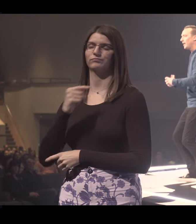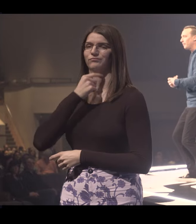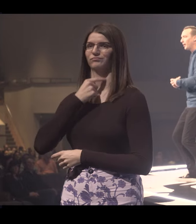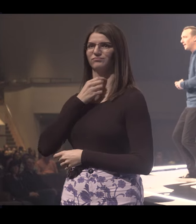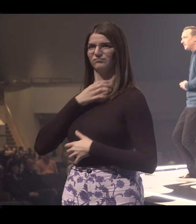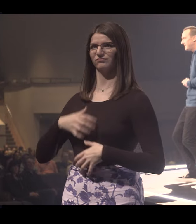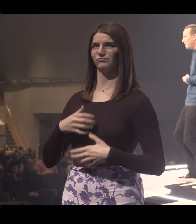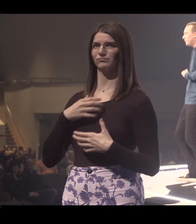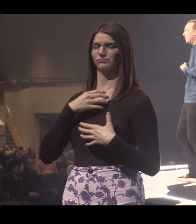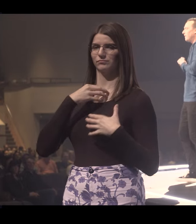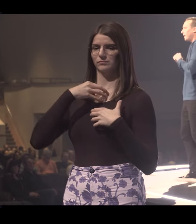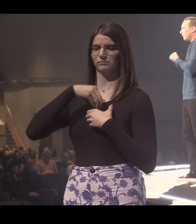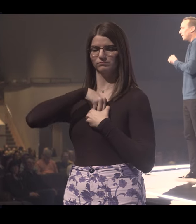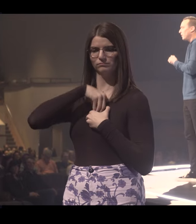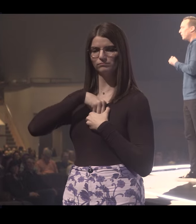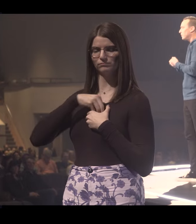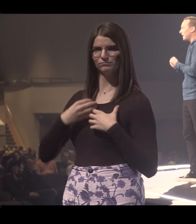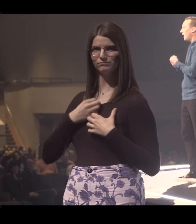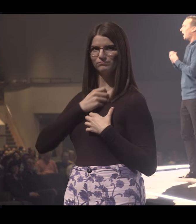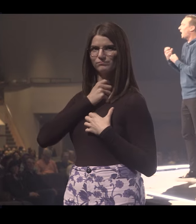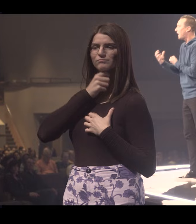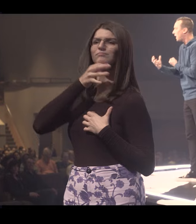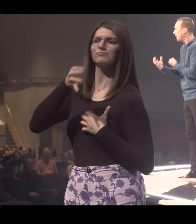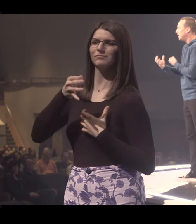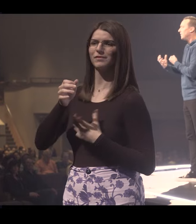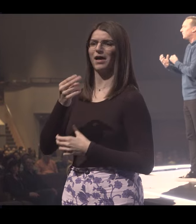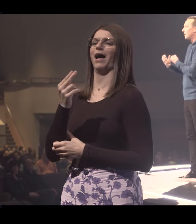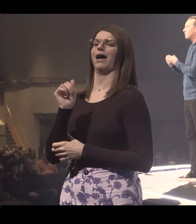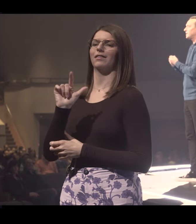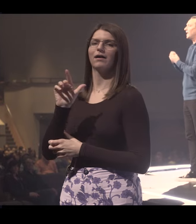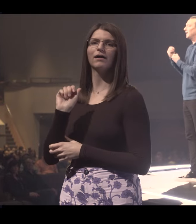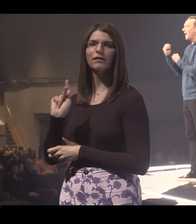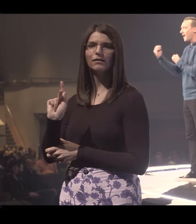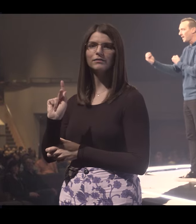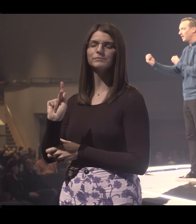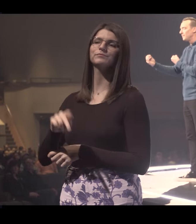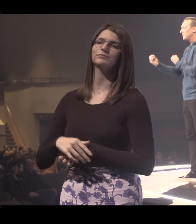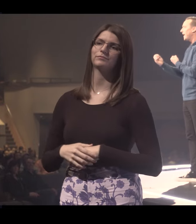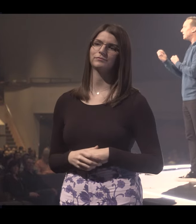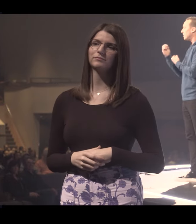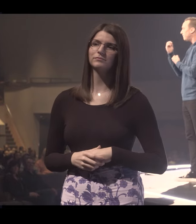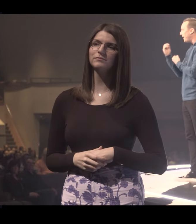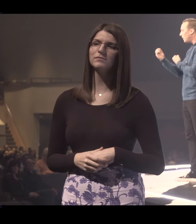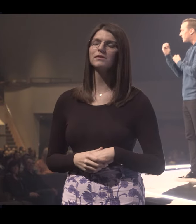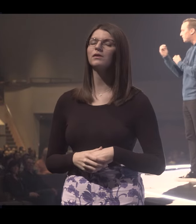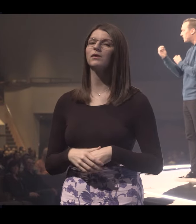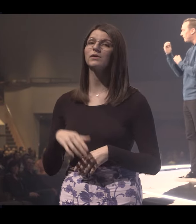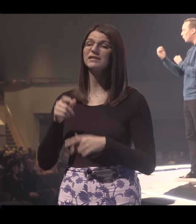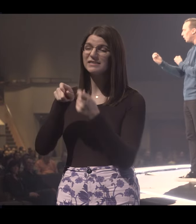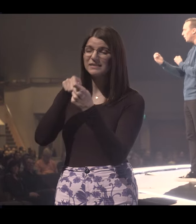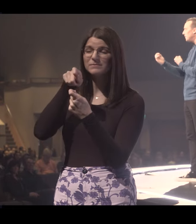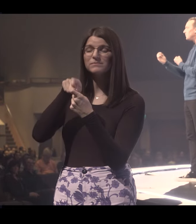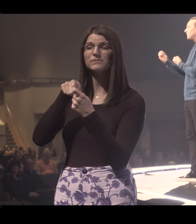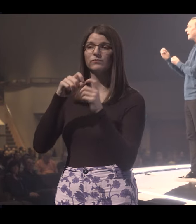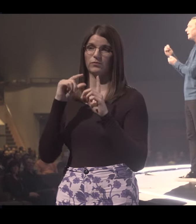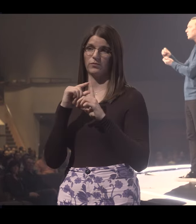Because when, in Hebrew, you've got to bring it deep from like within your throat. It's like. So it's halak. And it's a very specific word.